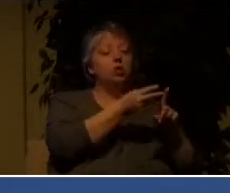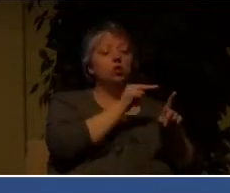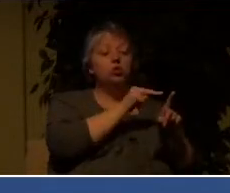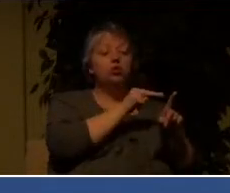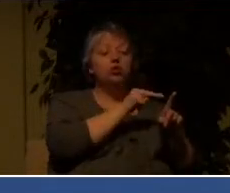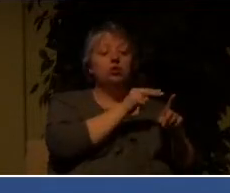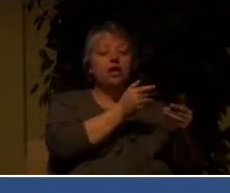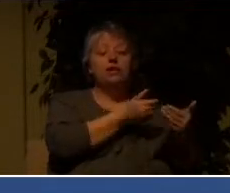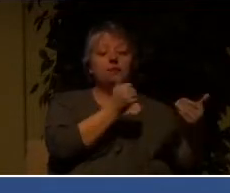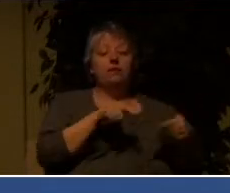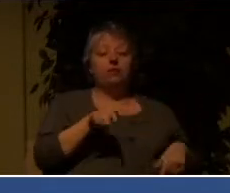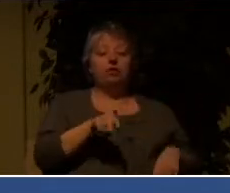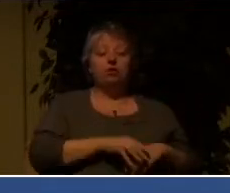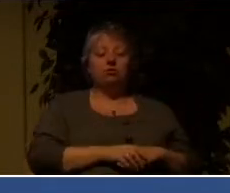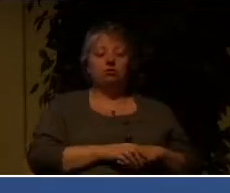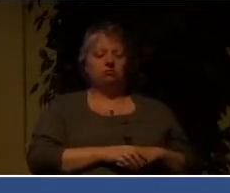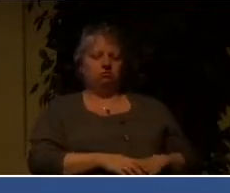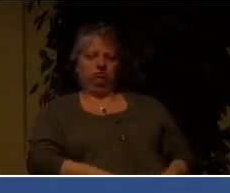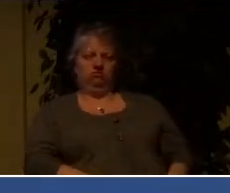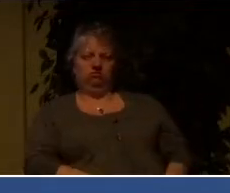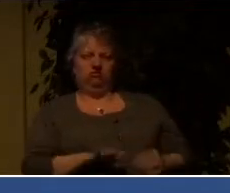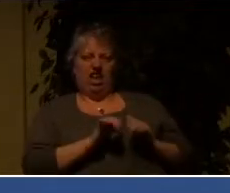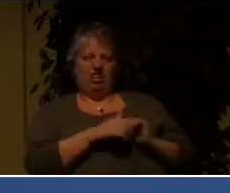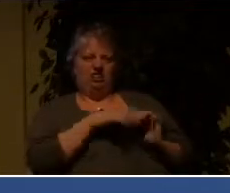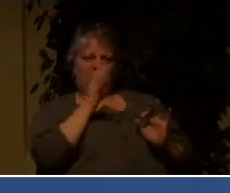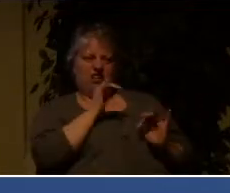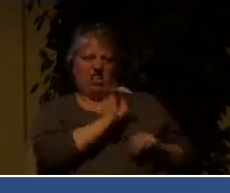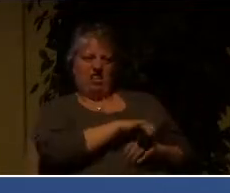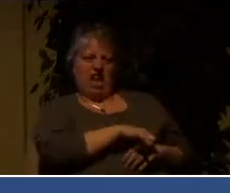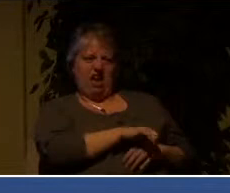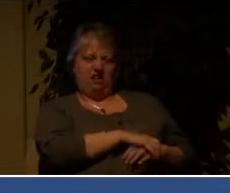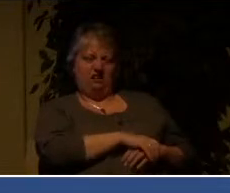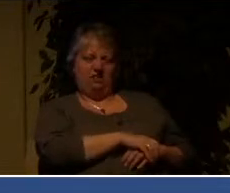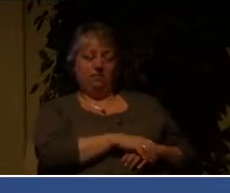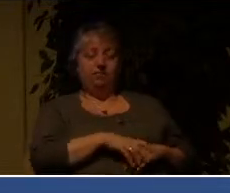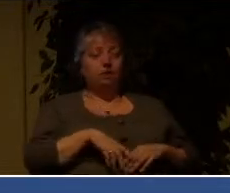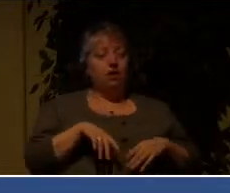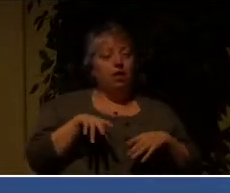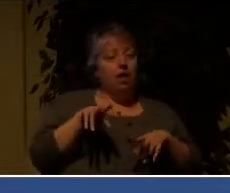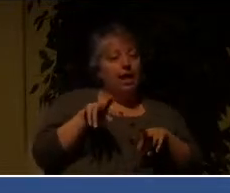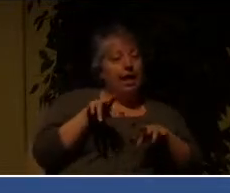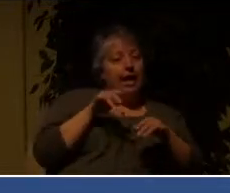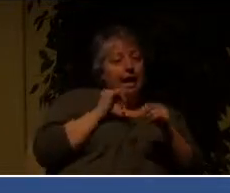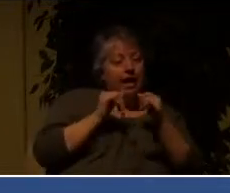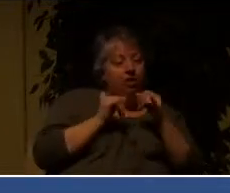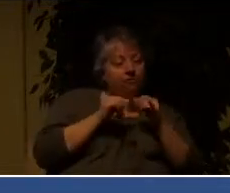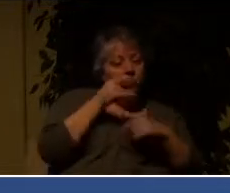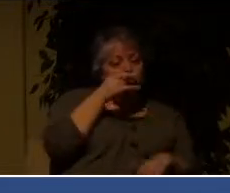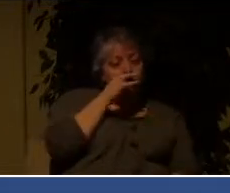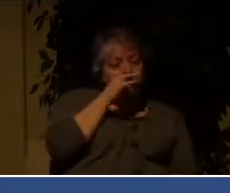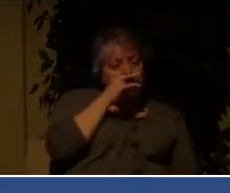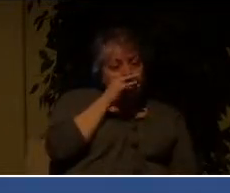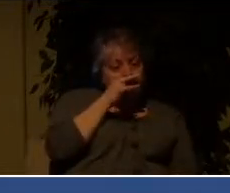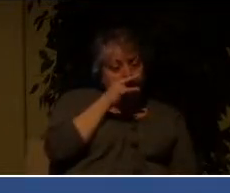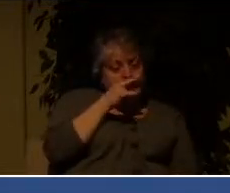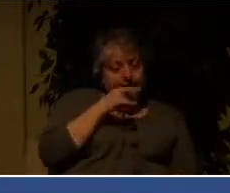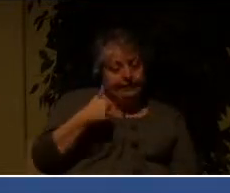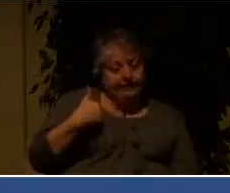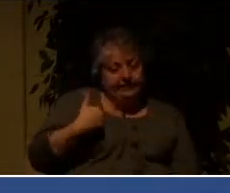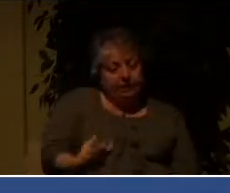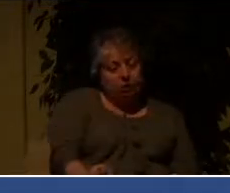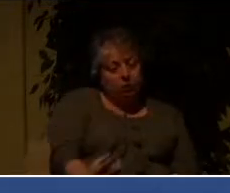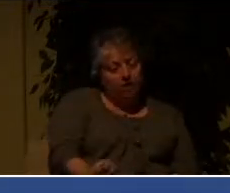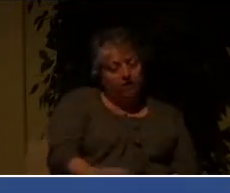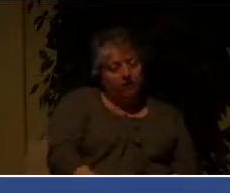You say, how did they come to that conclusion? Well, they interviewed kids as young as 12, and they asked them for their views on